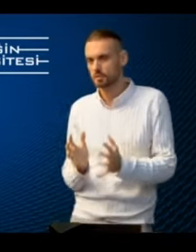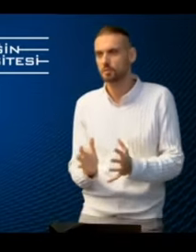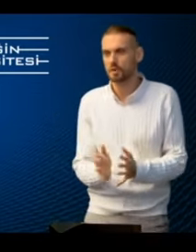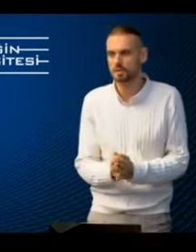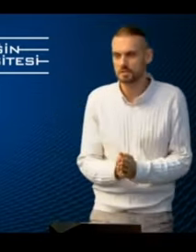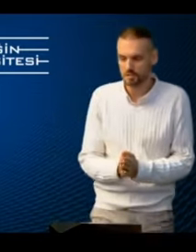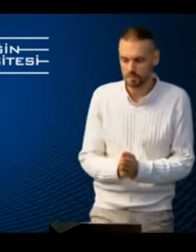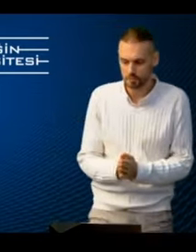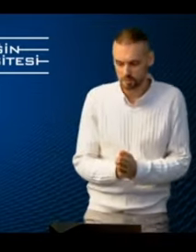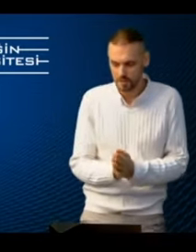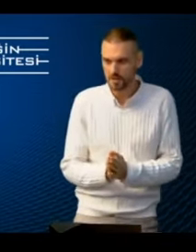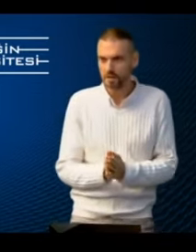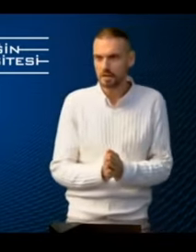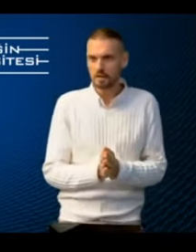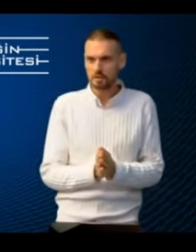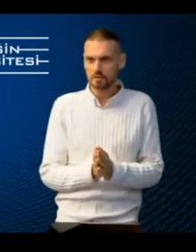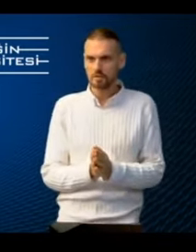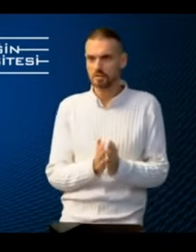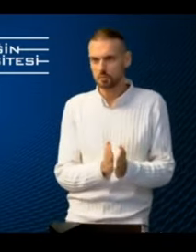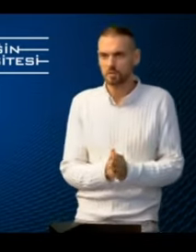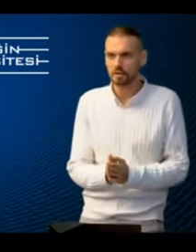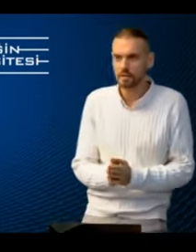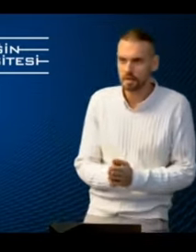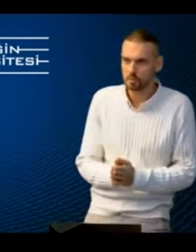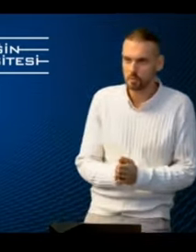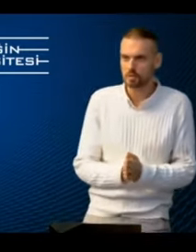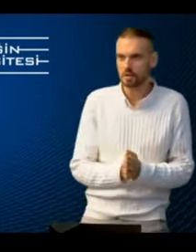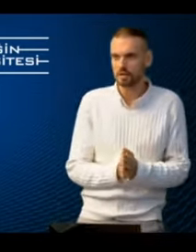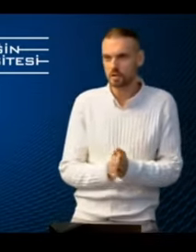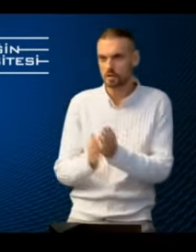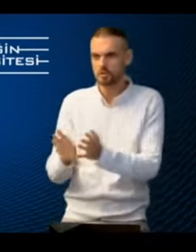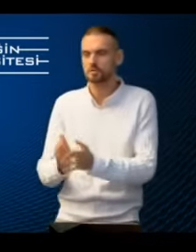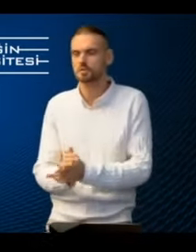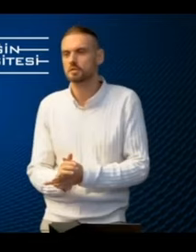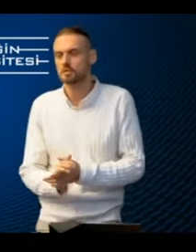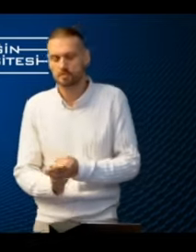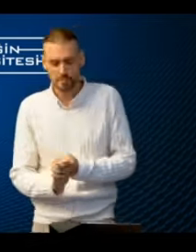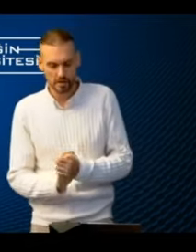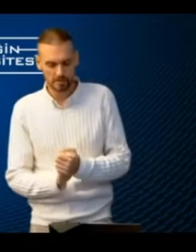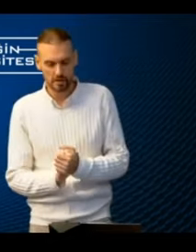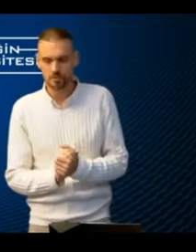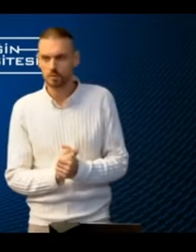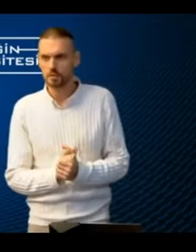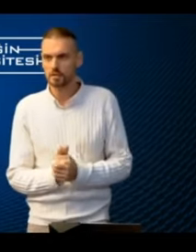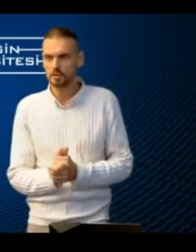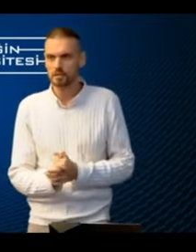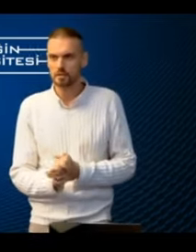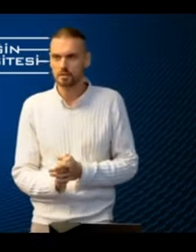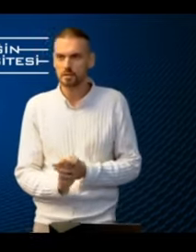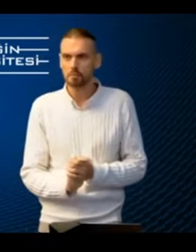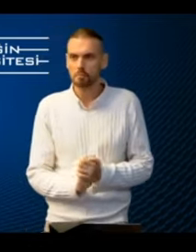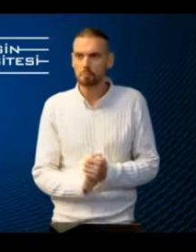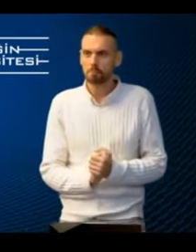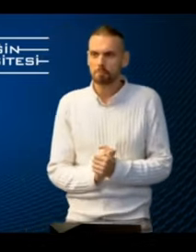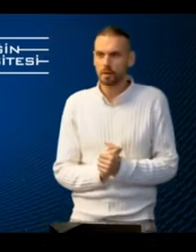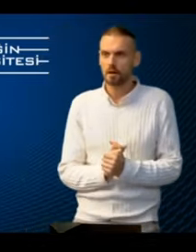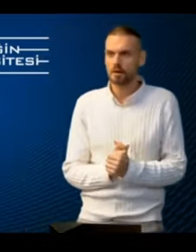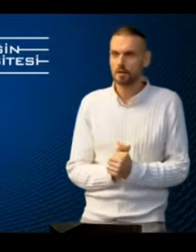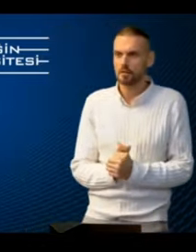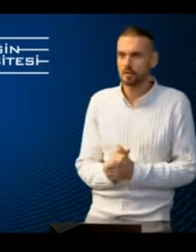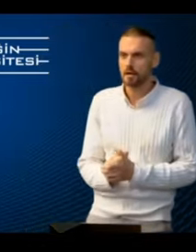have strong presence in Turkey. You see Istanbul Grand Airport, Yashar University that is located in Izmir,